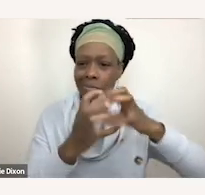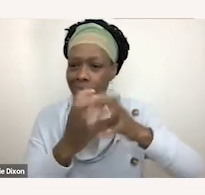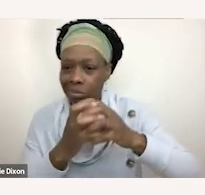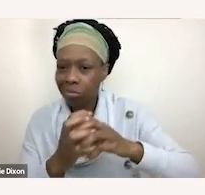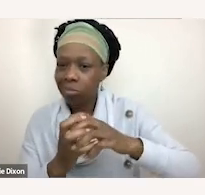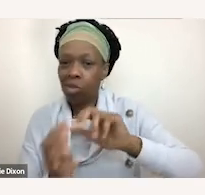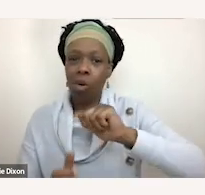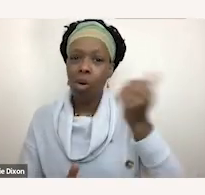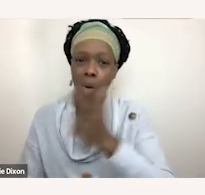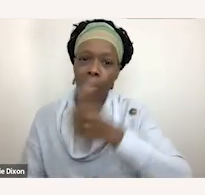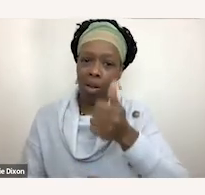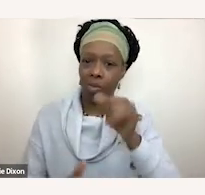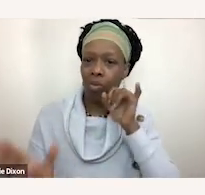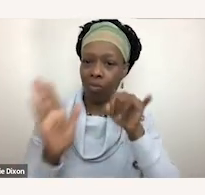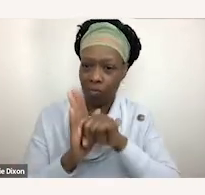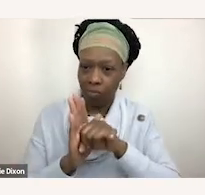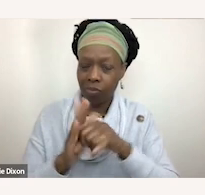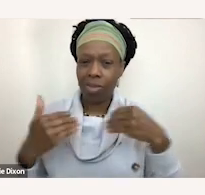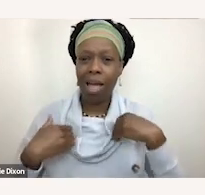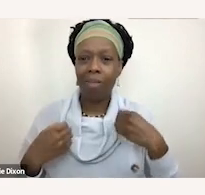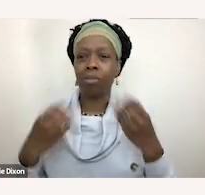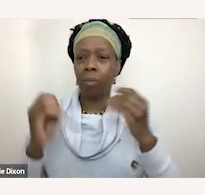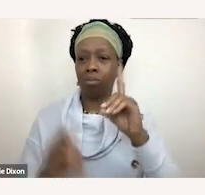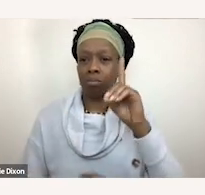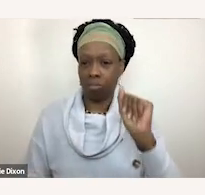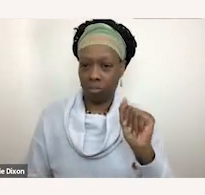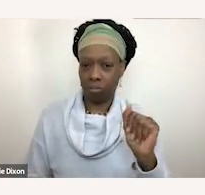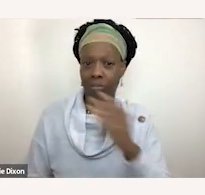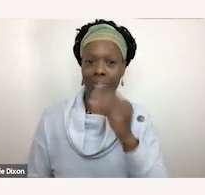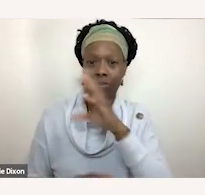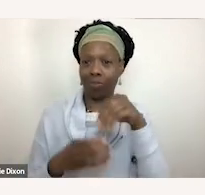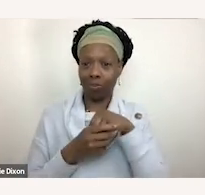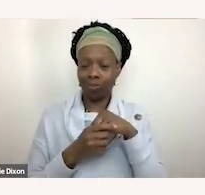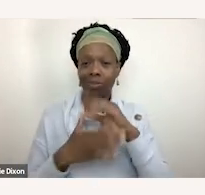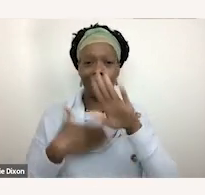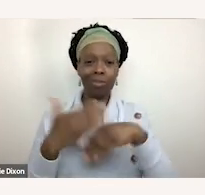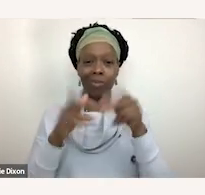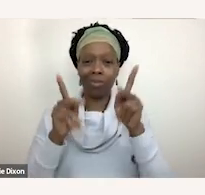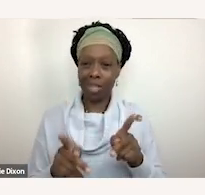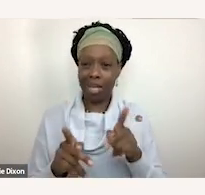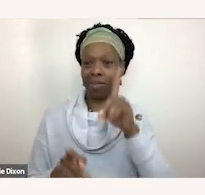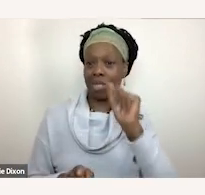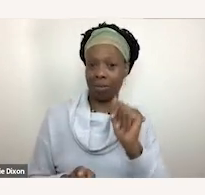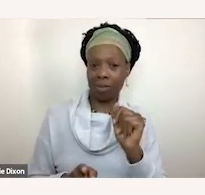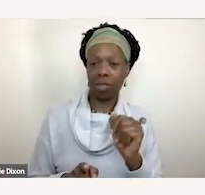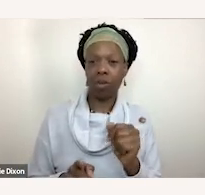there is so much diversity, which is so wonderful. And it includes all different types of disability. So disabilities can be temporary or